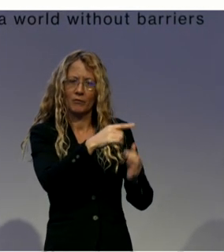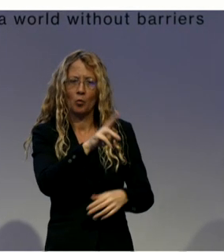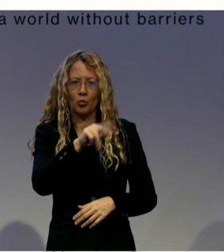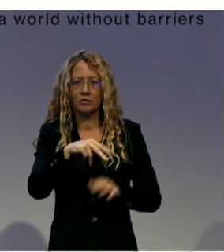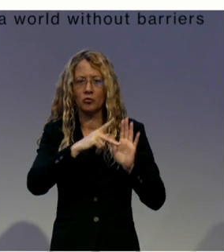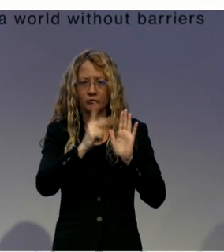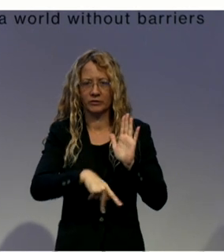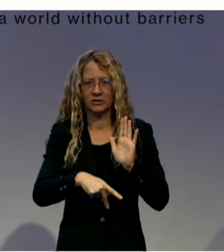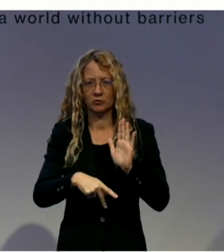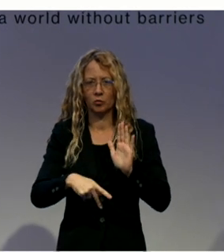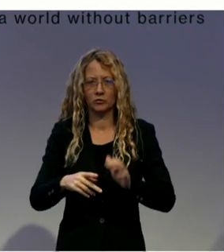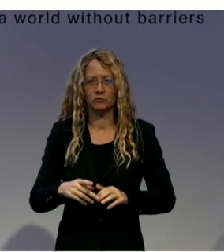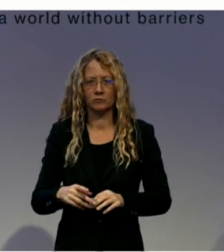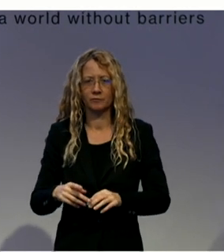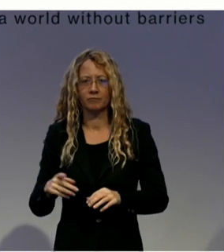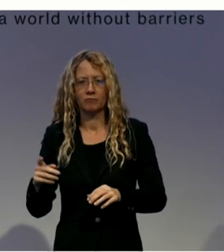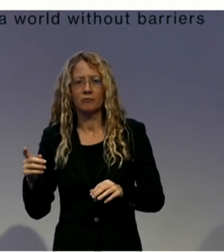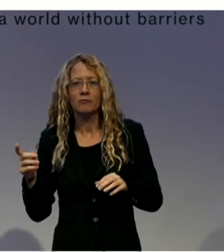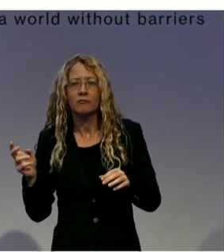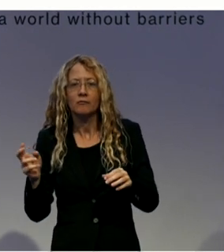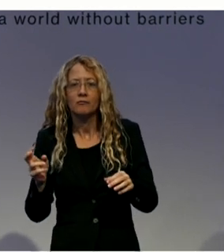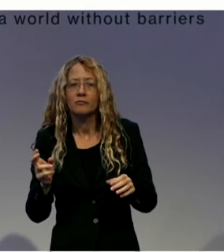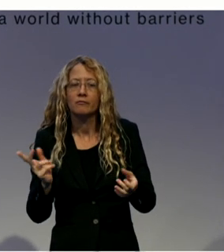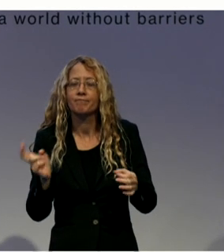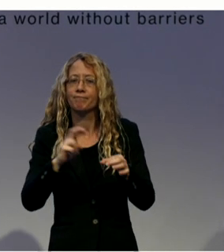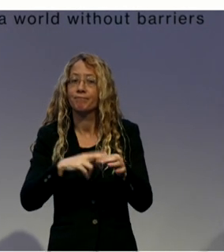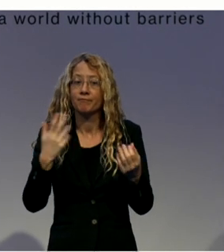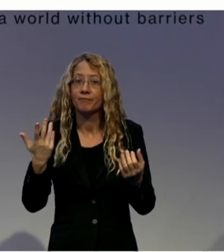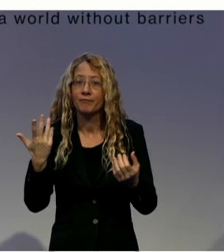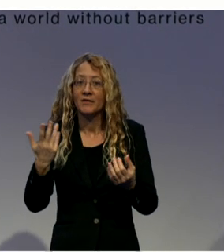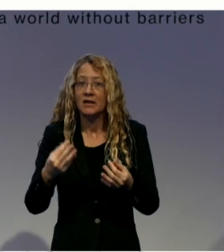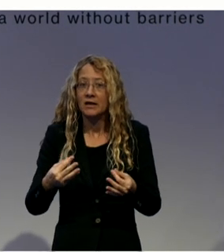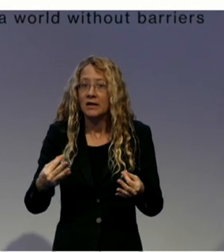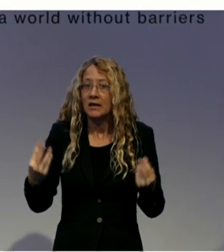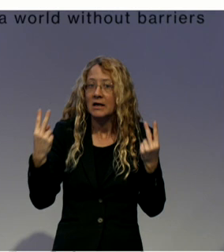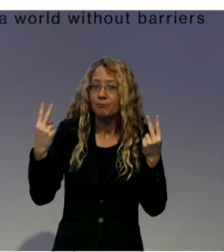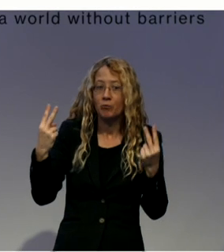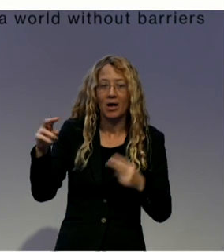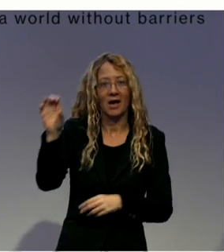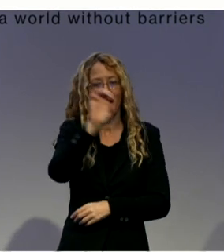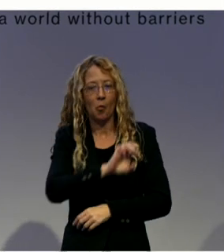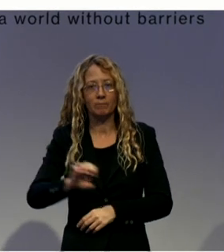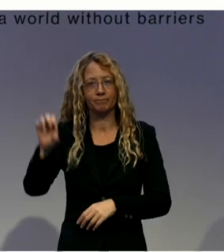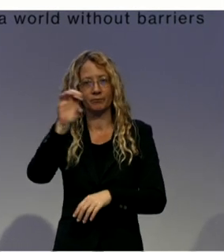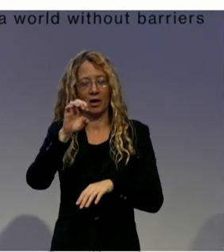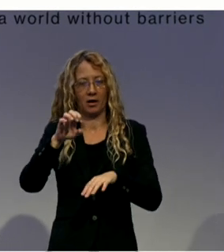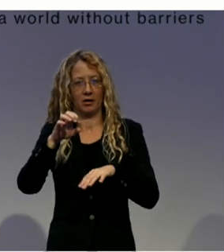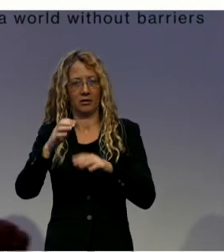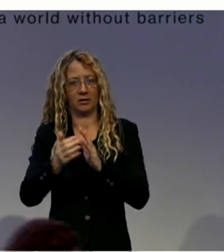expert network on supported decision making. Please. Thank you very much.